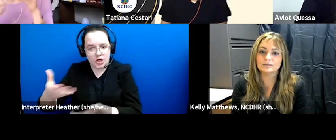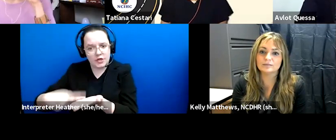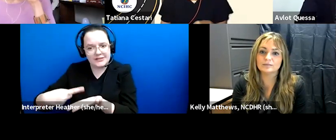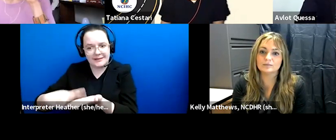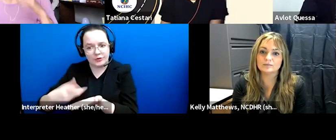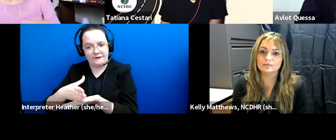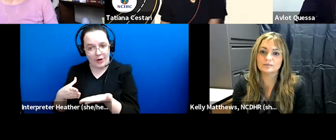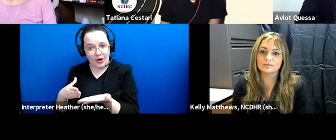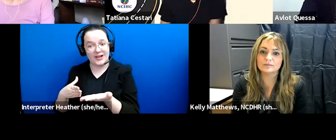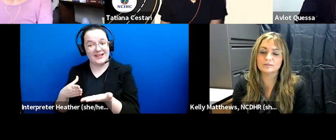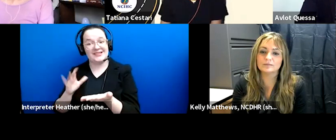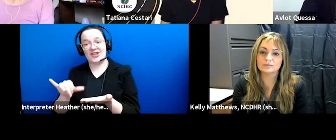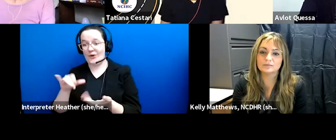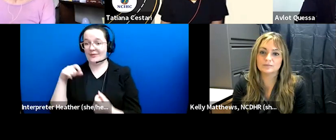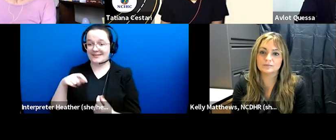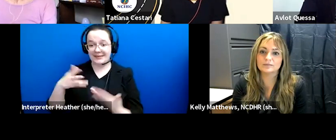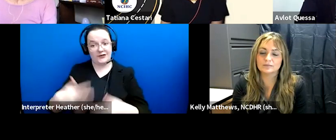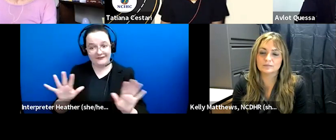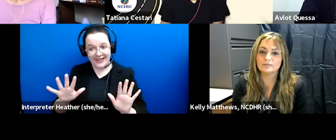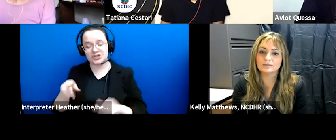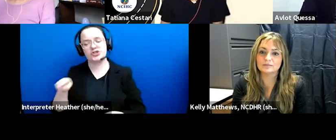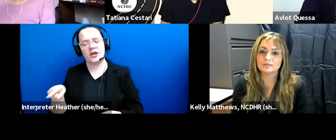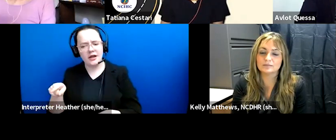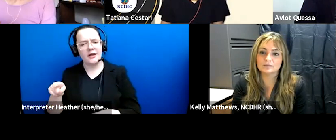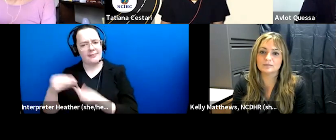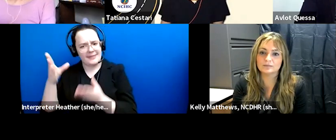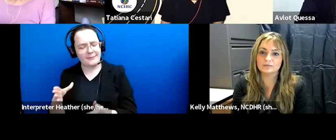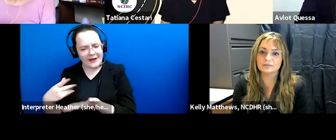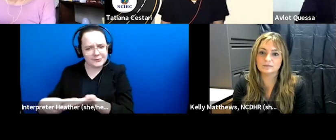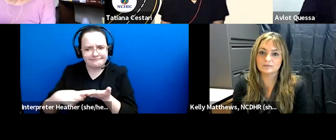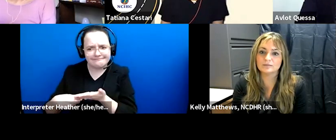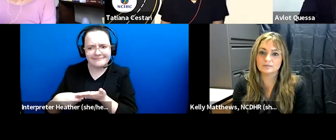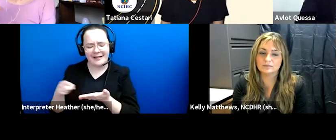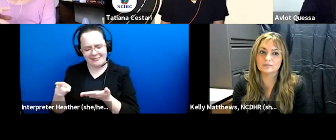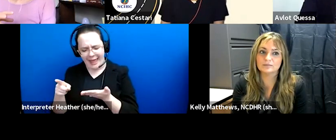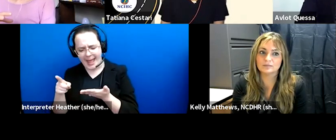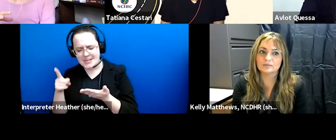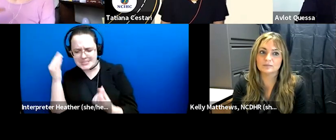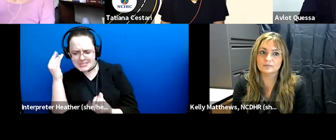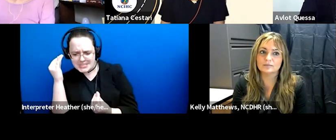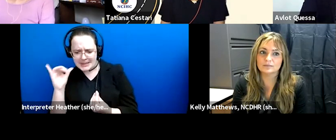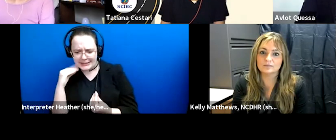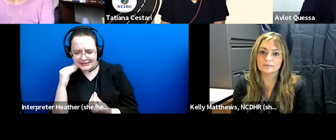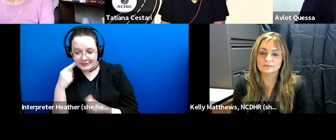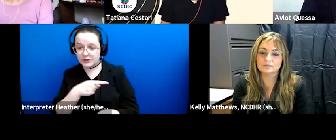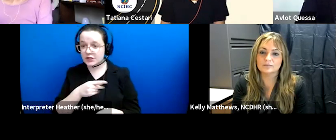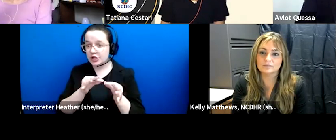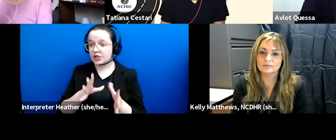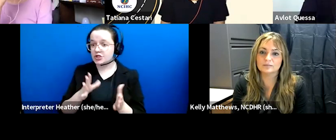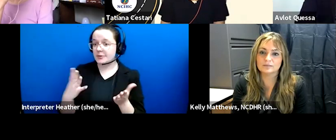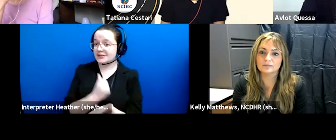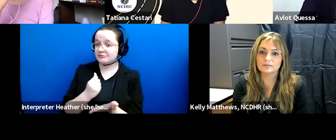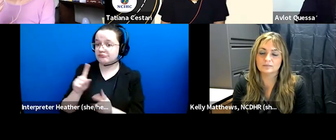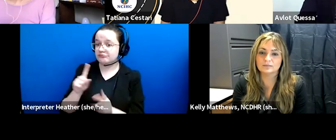a provider debrief at the end of the simulation where everyone gets to digest the experience interpreters get to ask those key medical